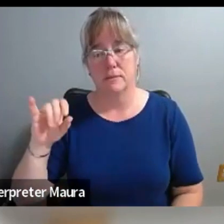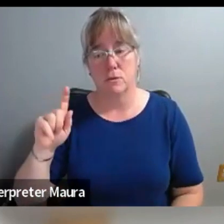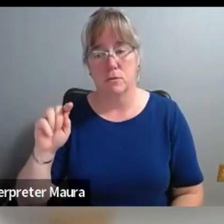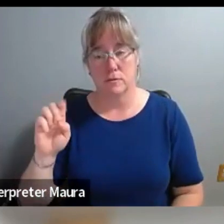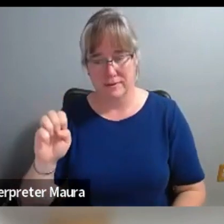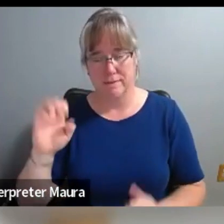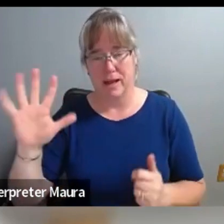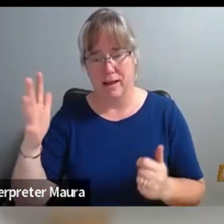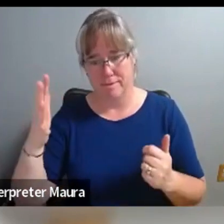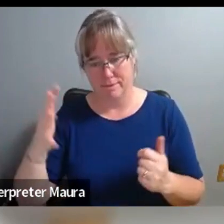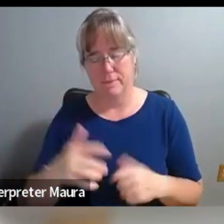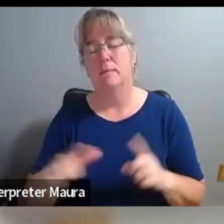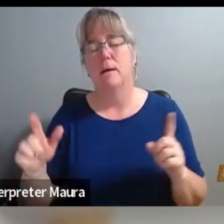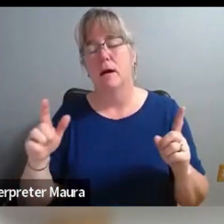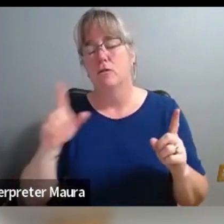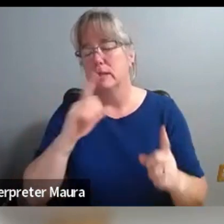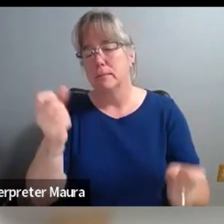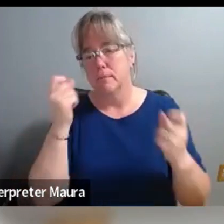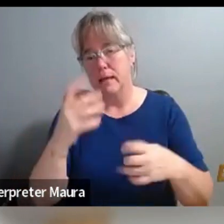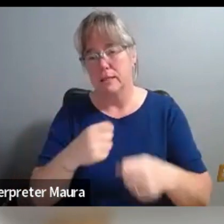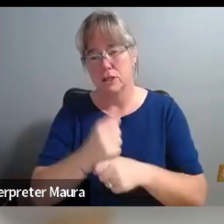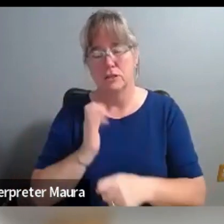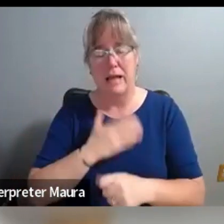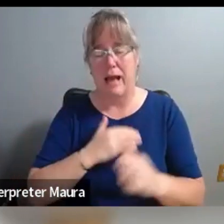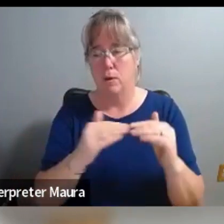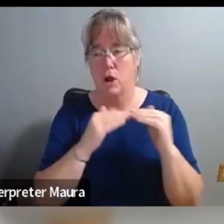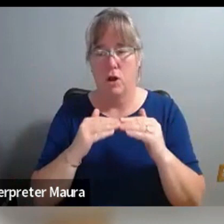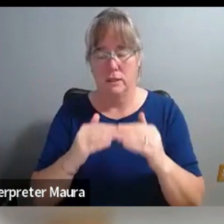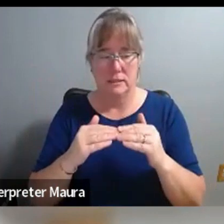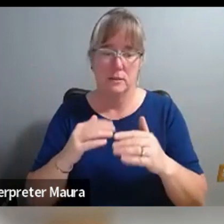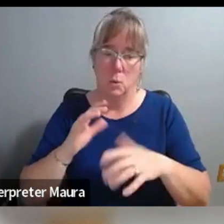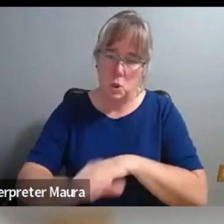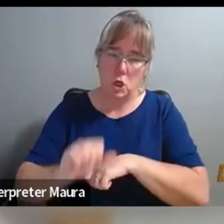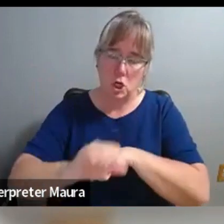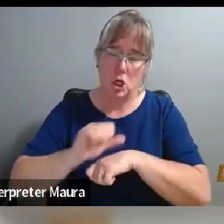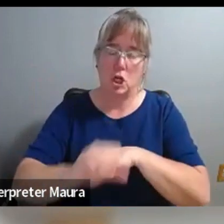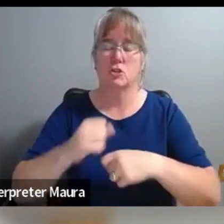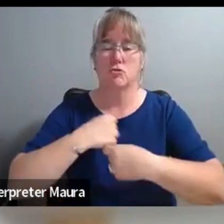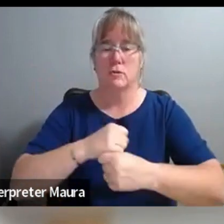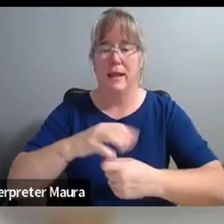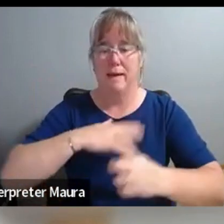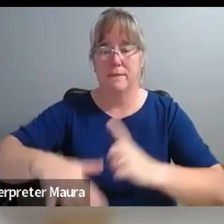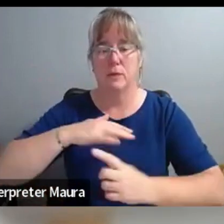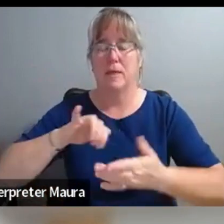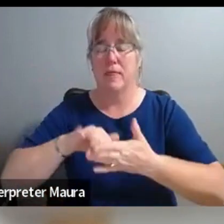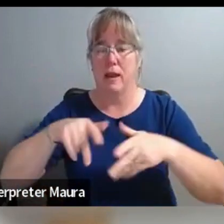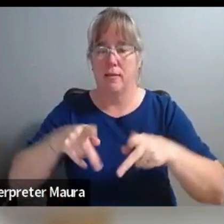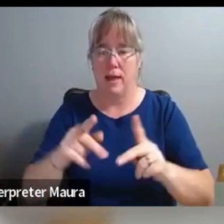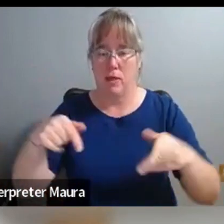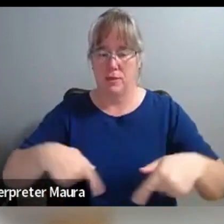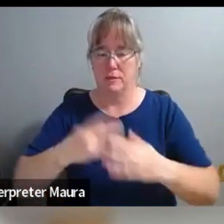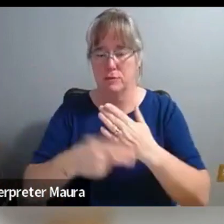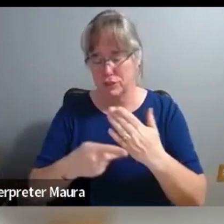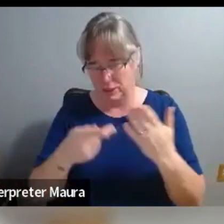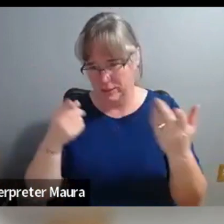the many years of work that our colleagues put in to create an environment where we could bring this project forward. You don't just